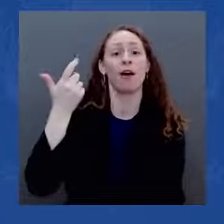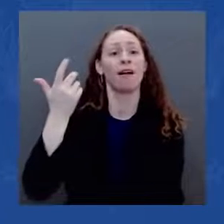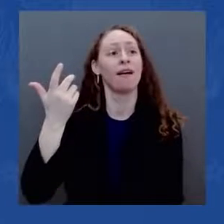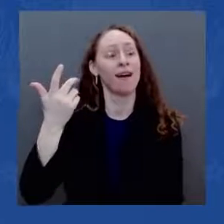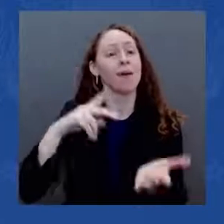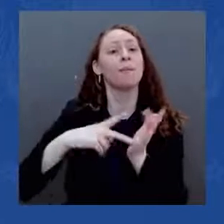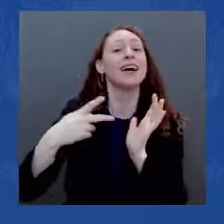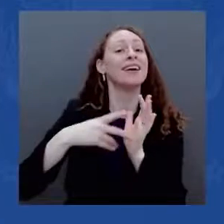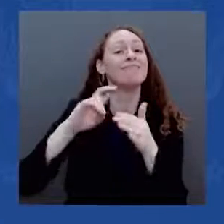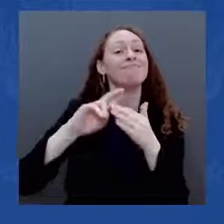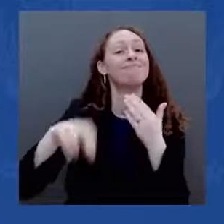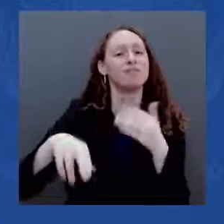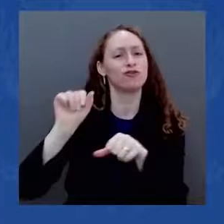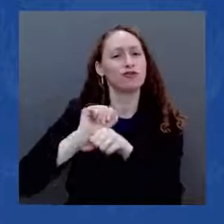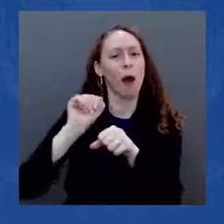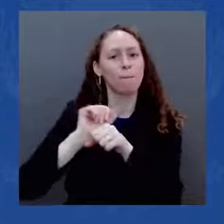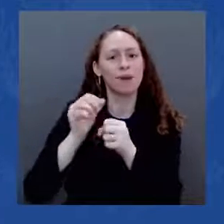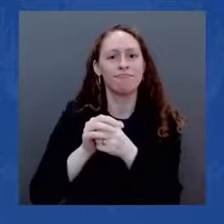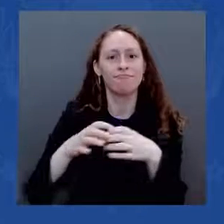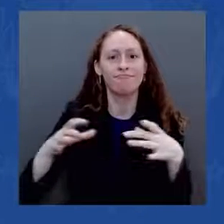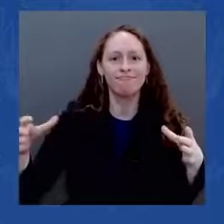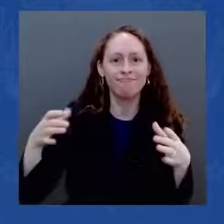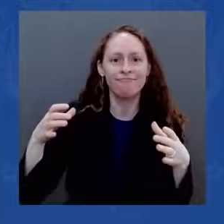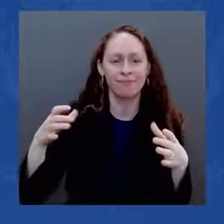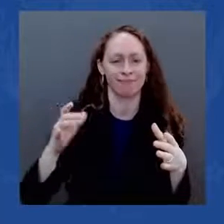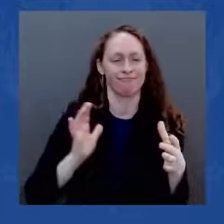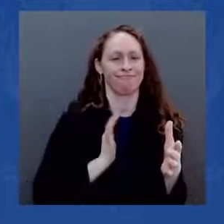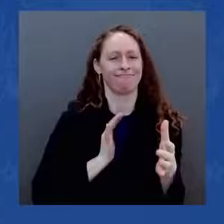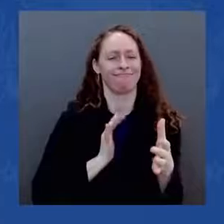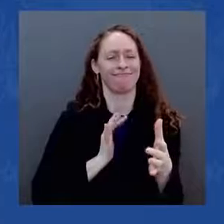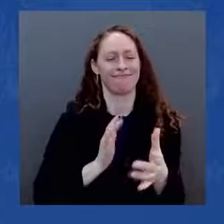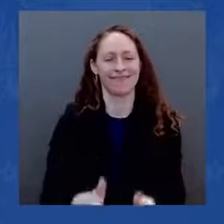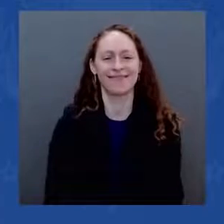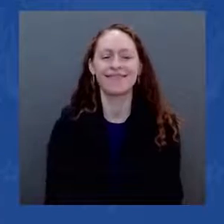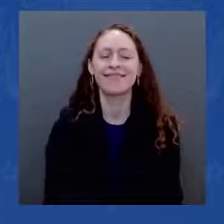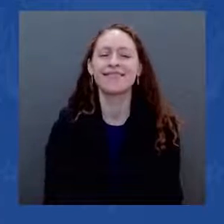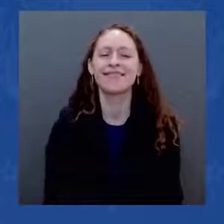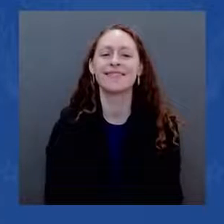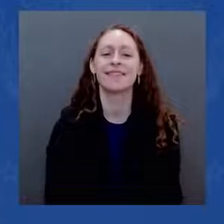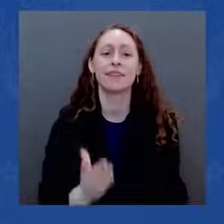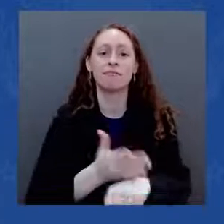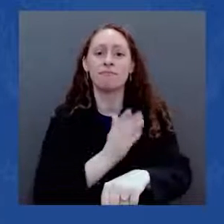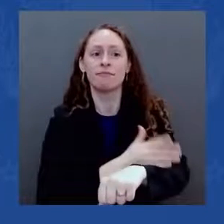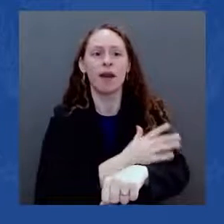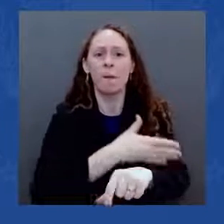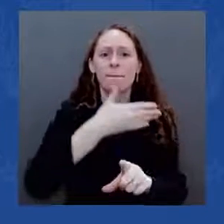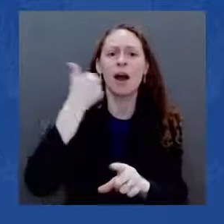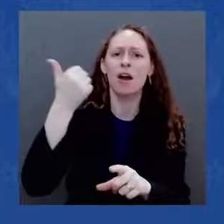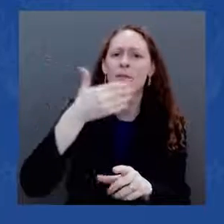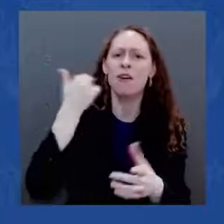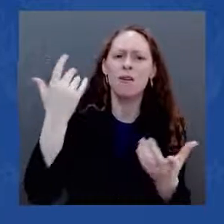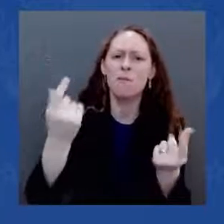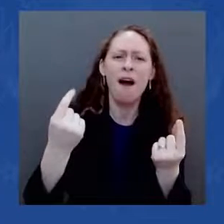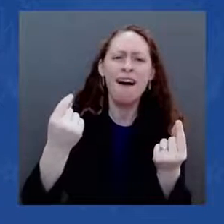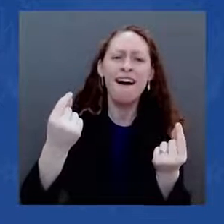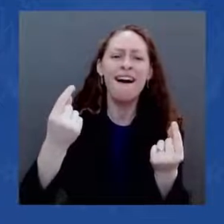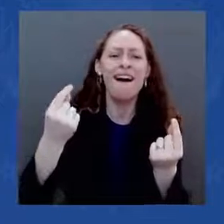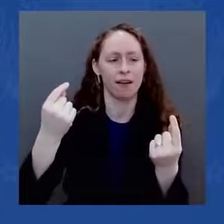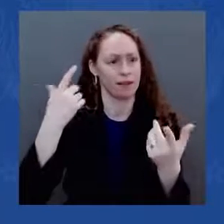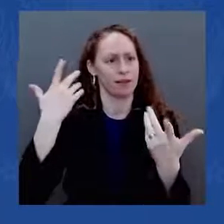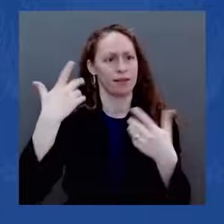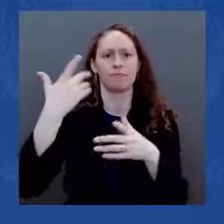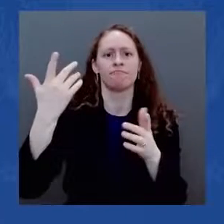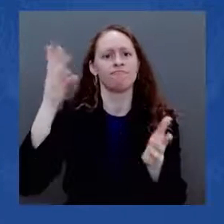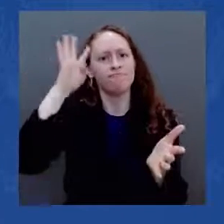right here in America, to build our supply chains here so that Americans can get what they need more efficiently and lower costs.